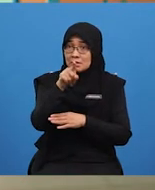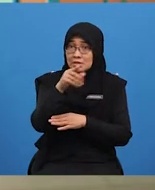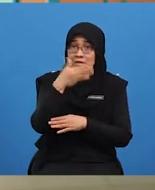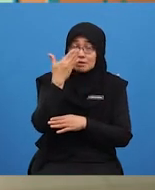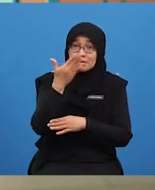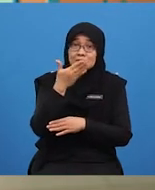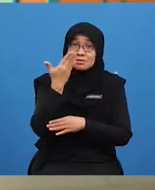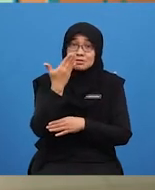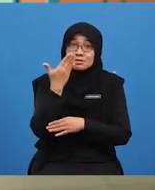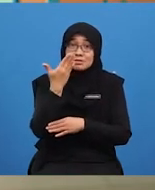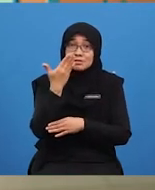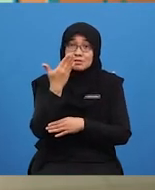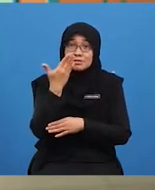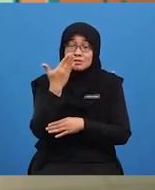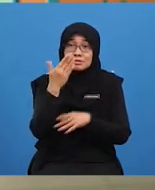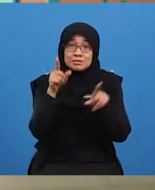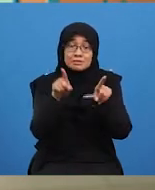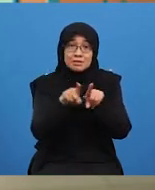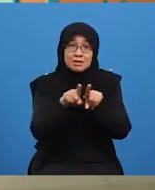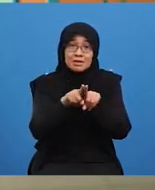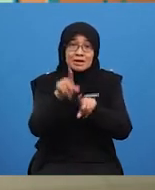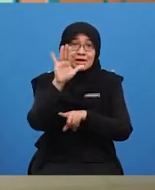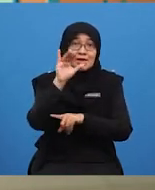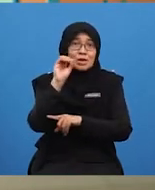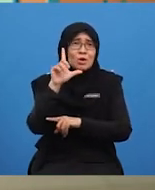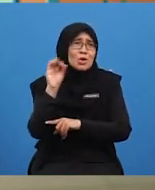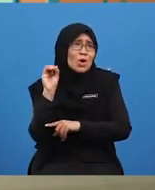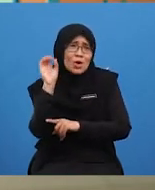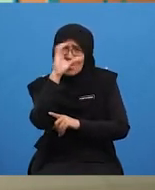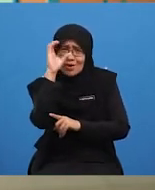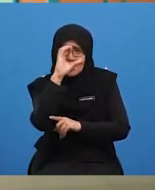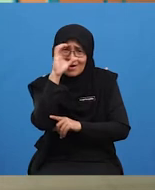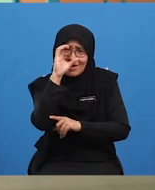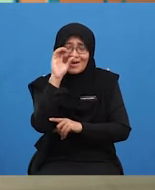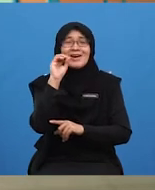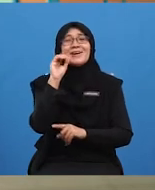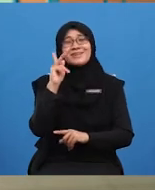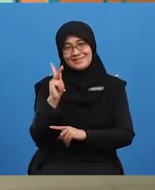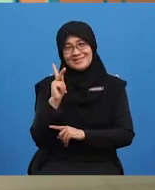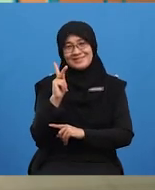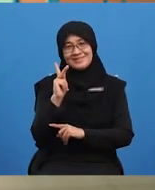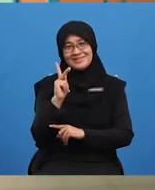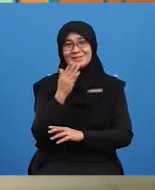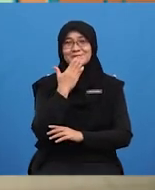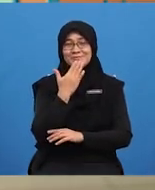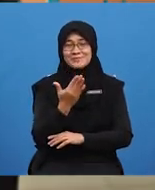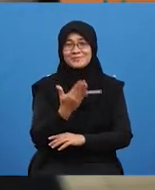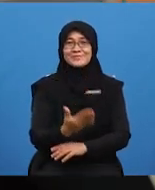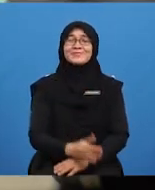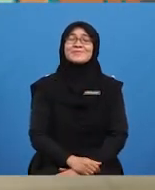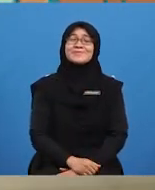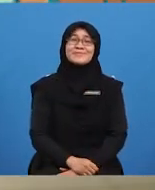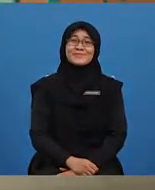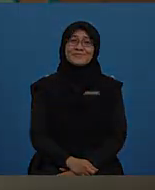Do you smell that? I swear it smells like... YOLO! YOLO!